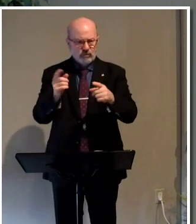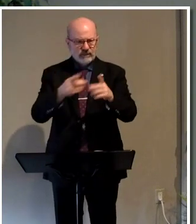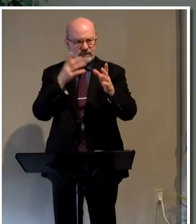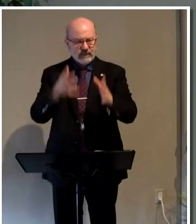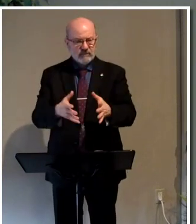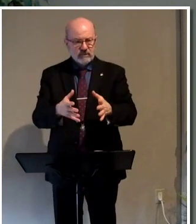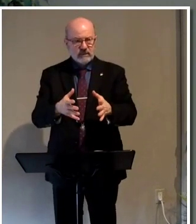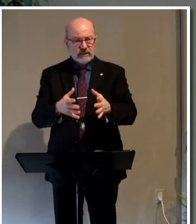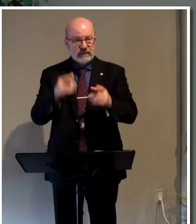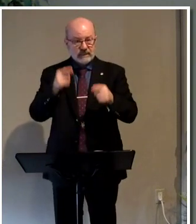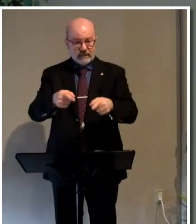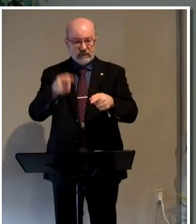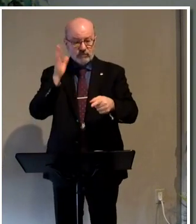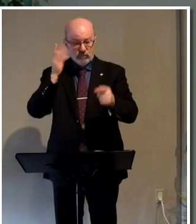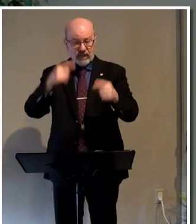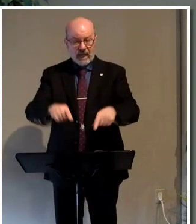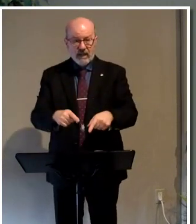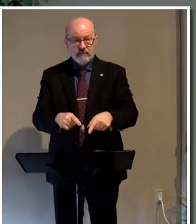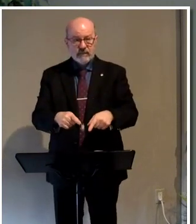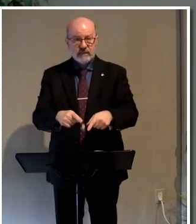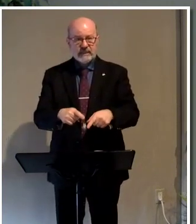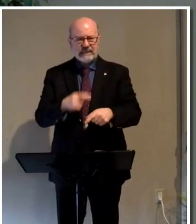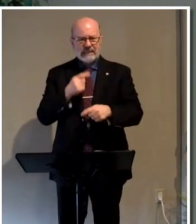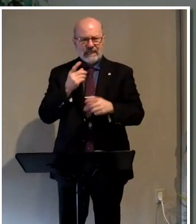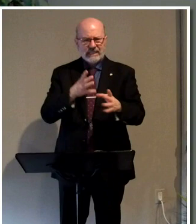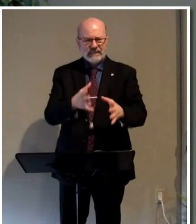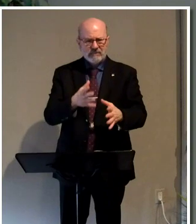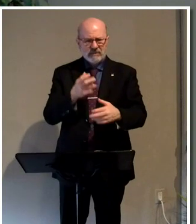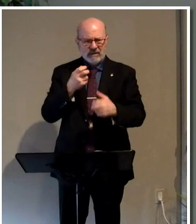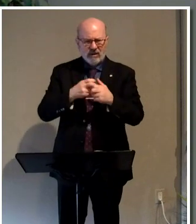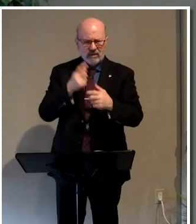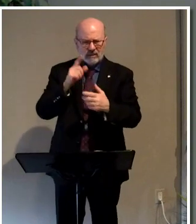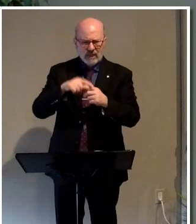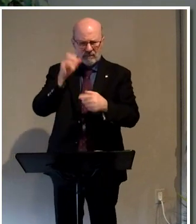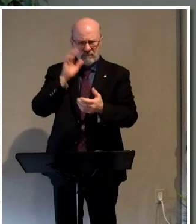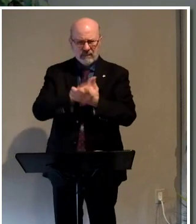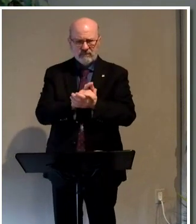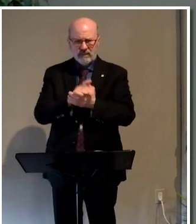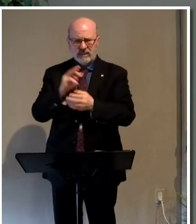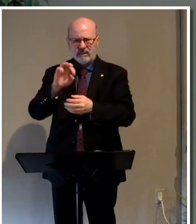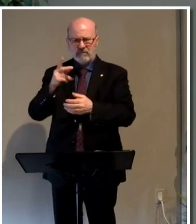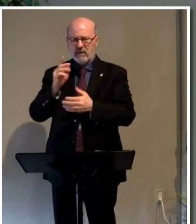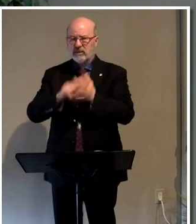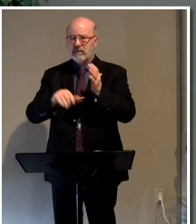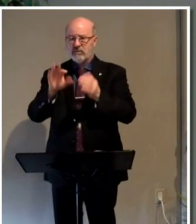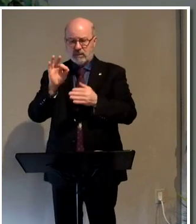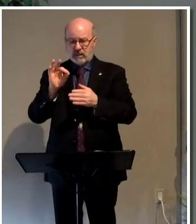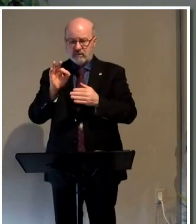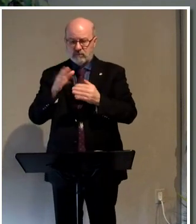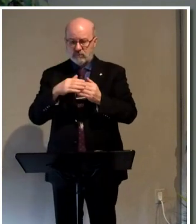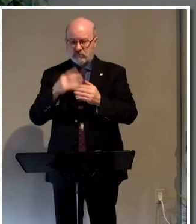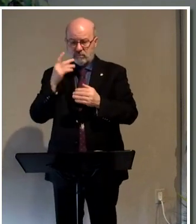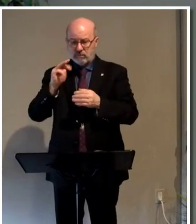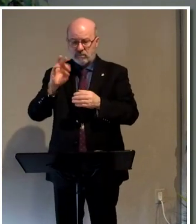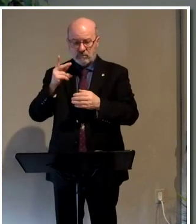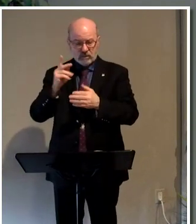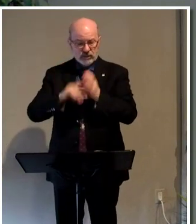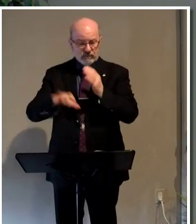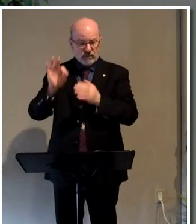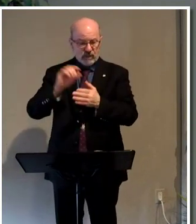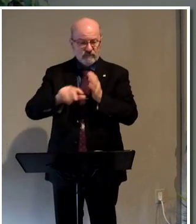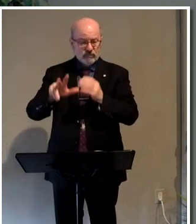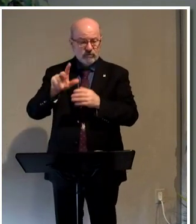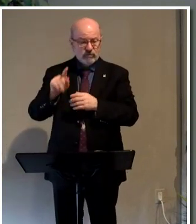that this was going to happen. And even they struggled with it. Remember? Remember, in Mark chapter 9, if you're close to that, you can look. Mark chapter 9 and verse